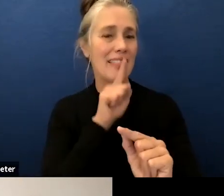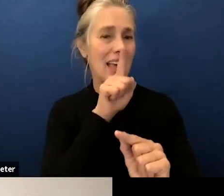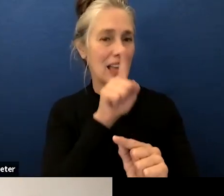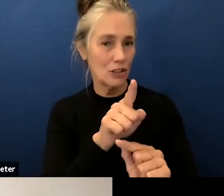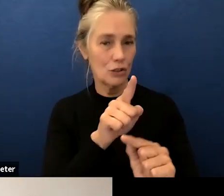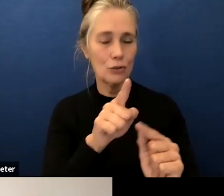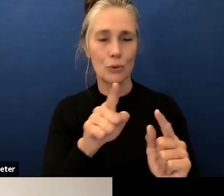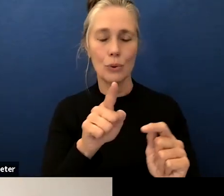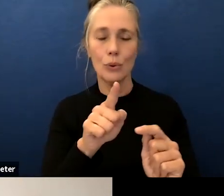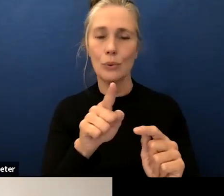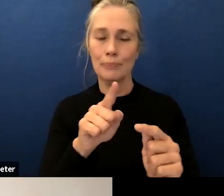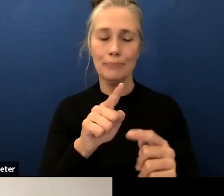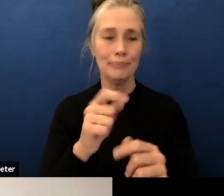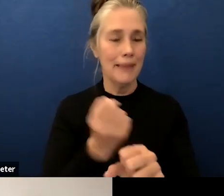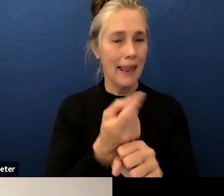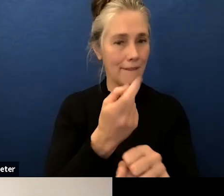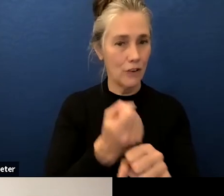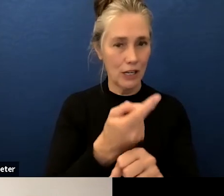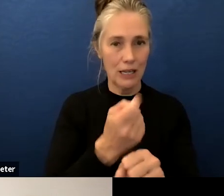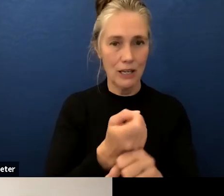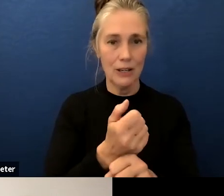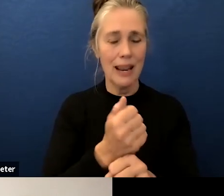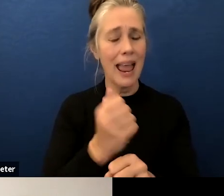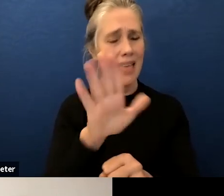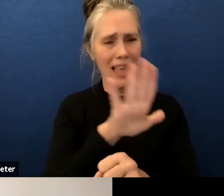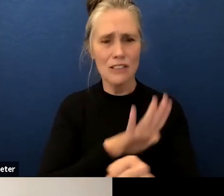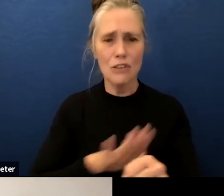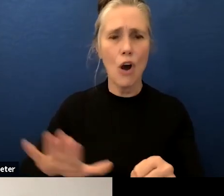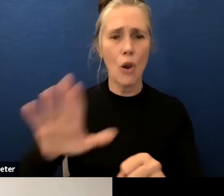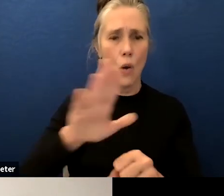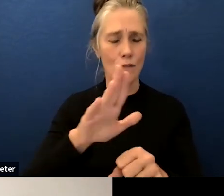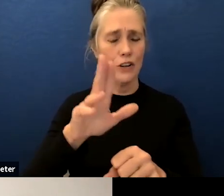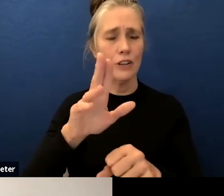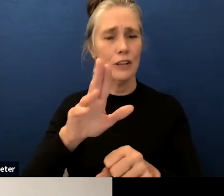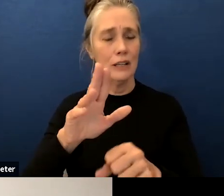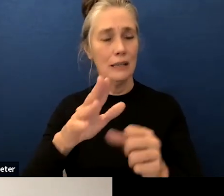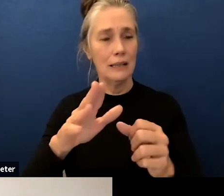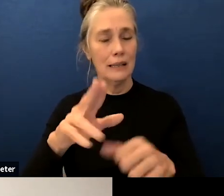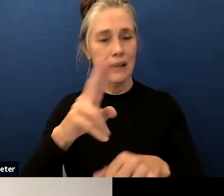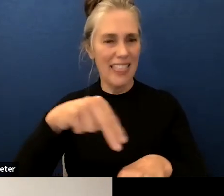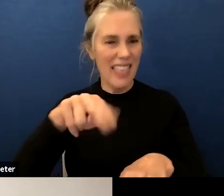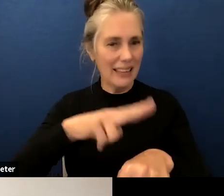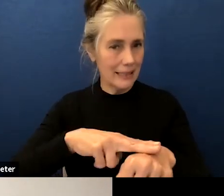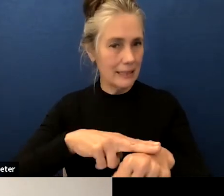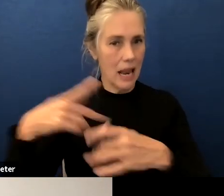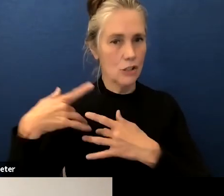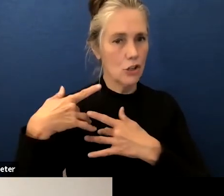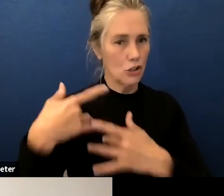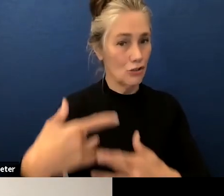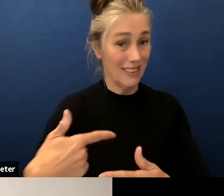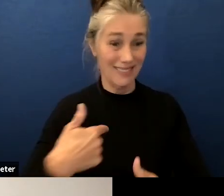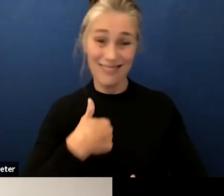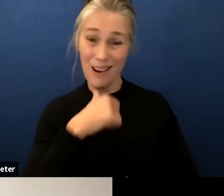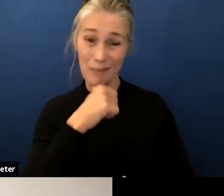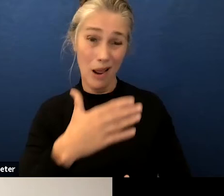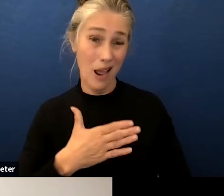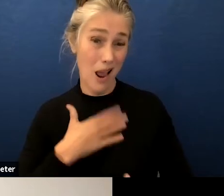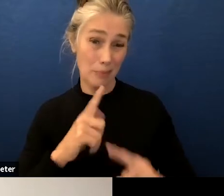national trend not one that um i am happy with but but it is the fact